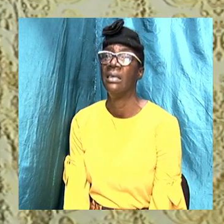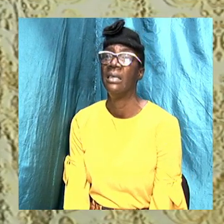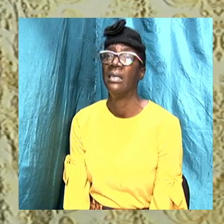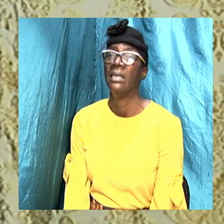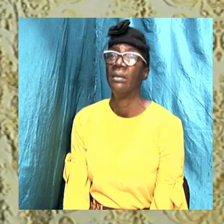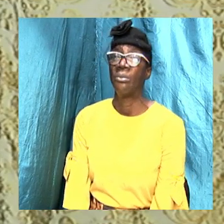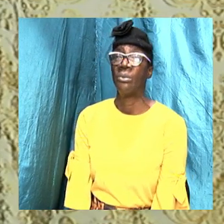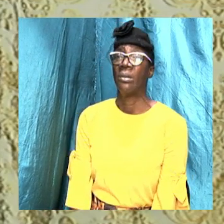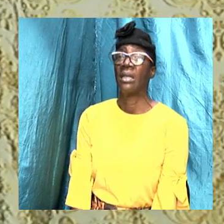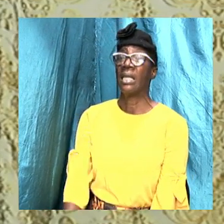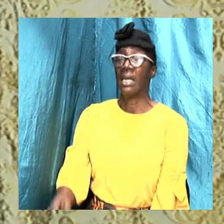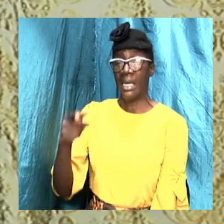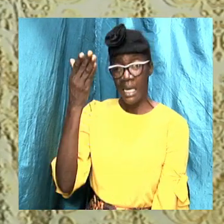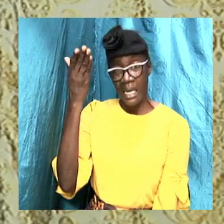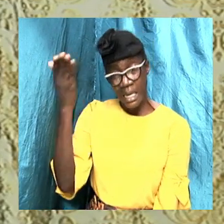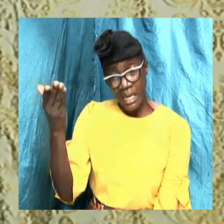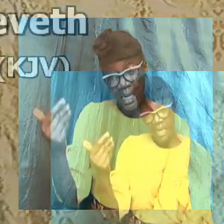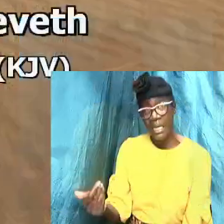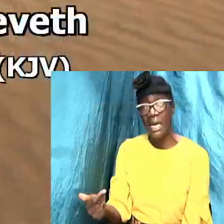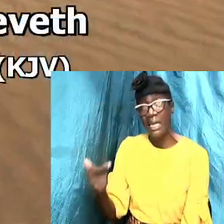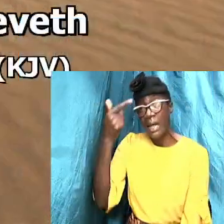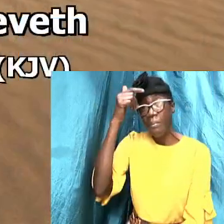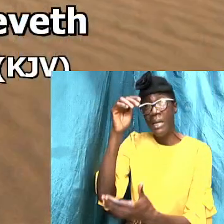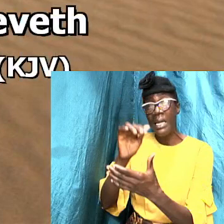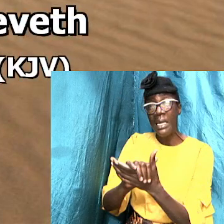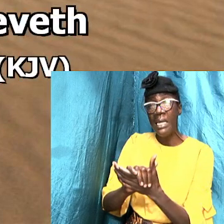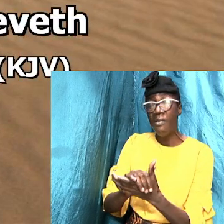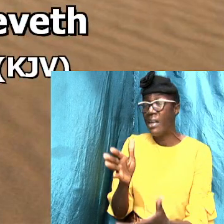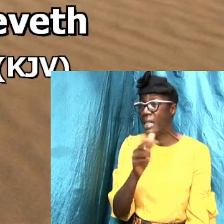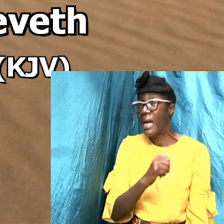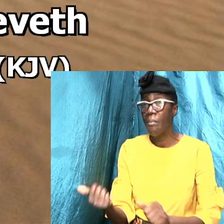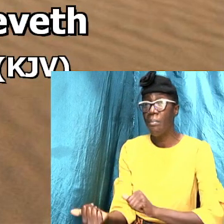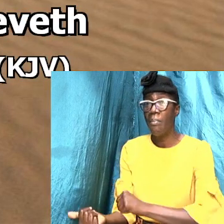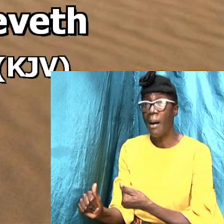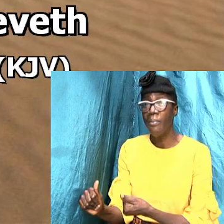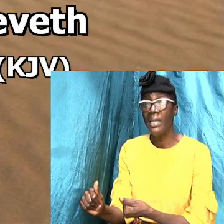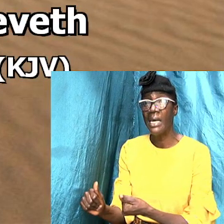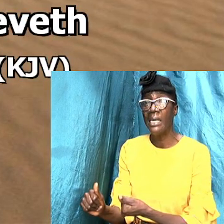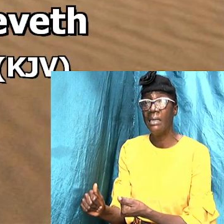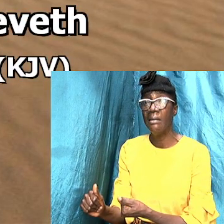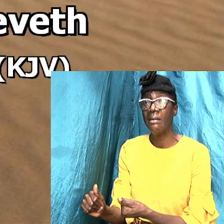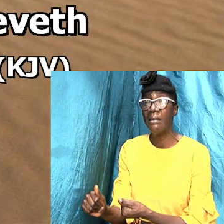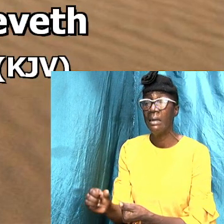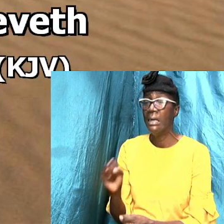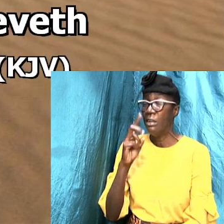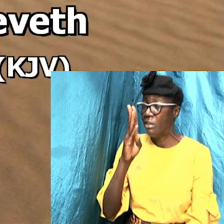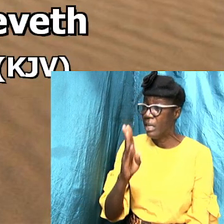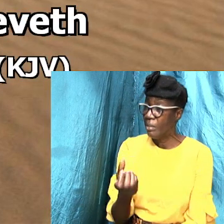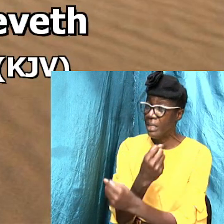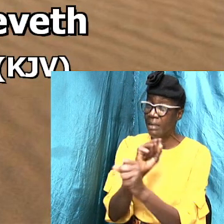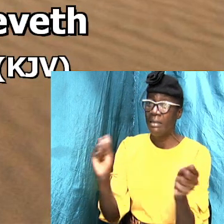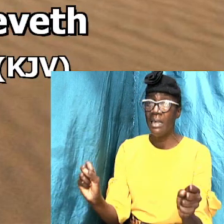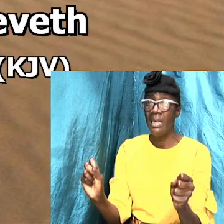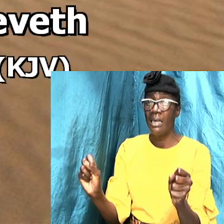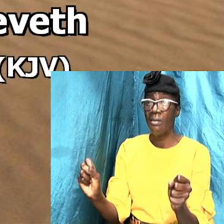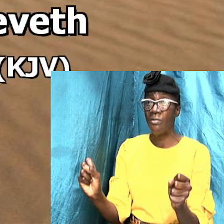He that believeth and is baptized shall be saved.